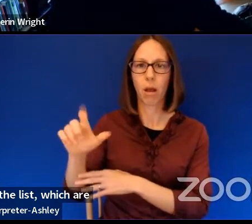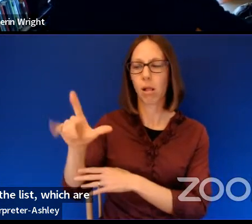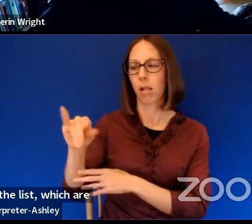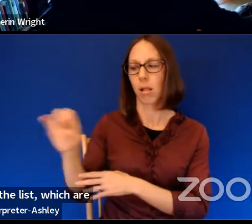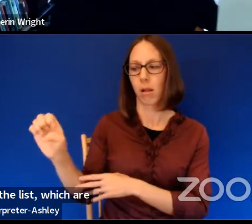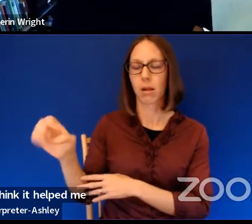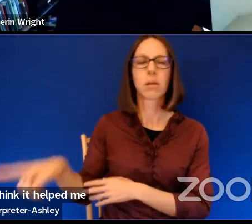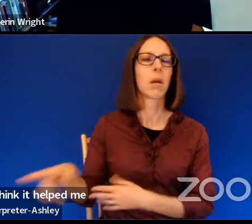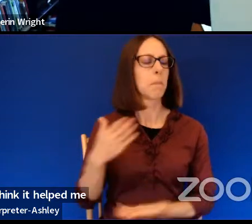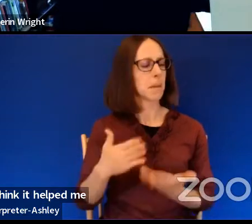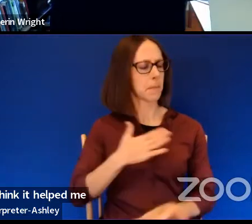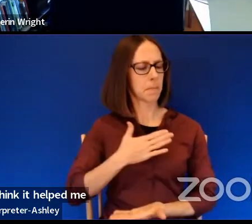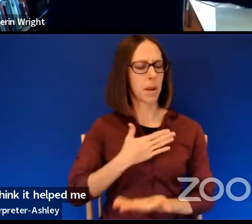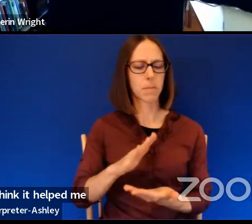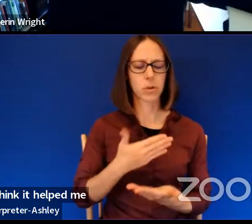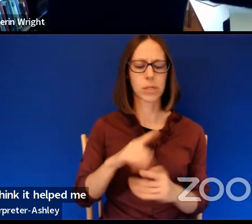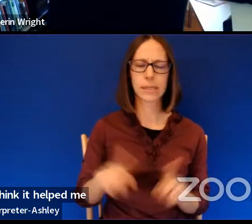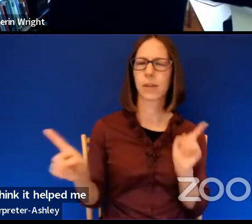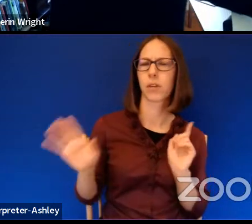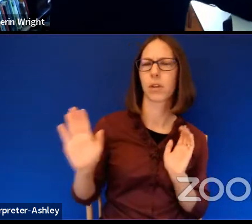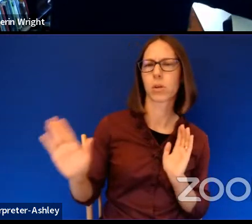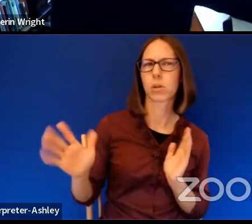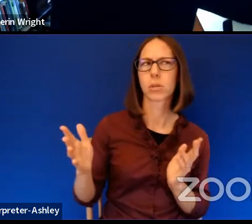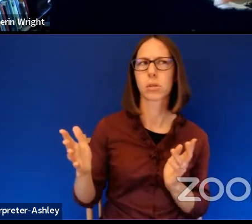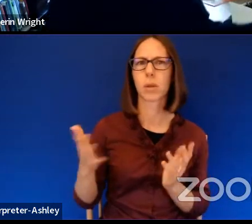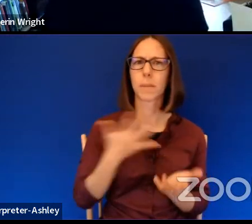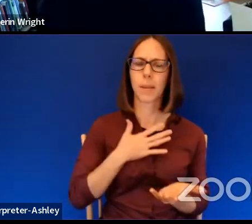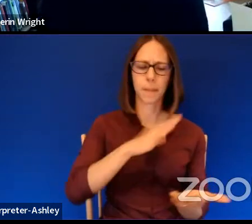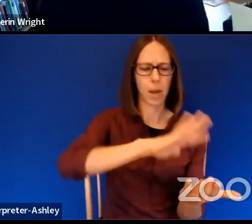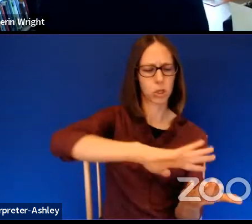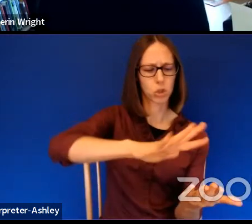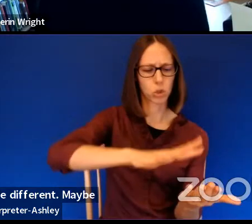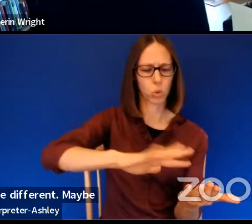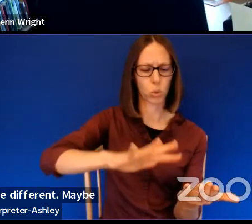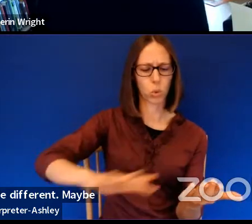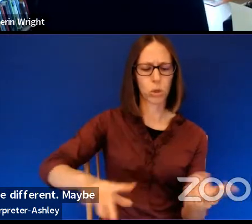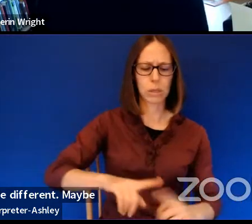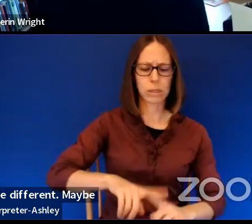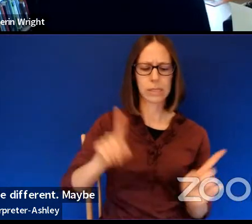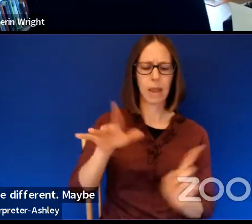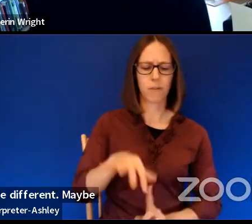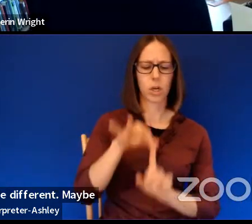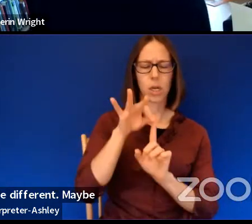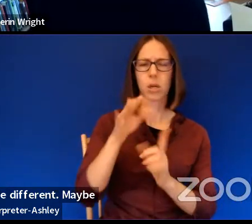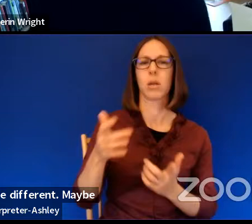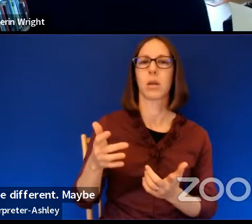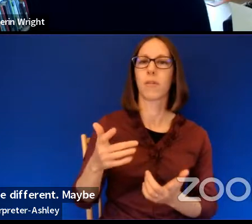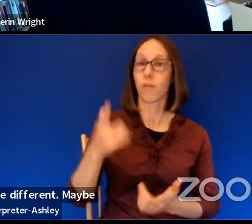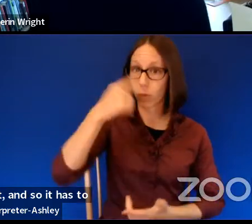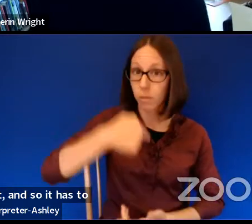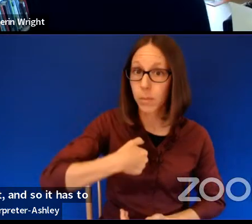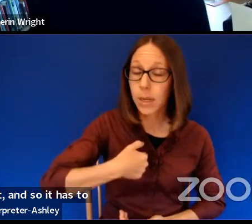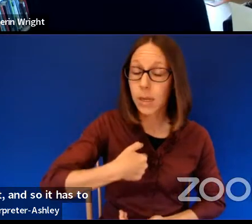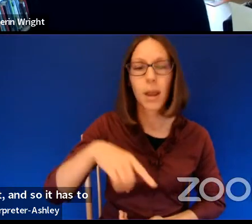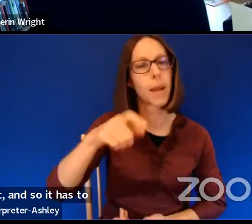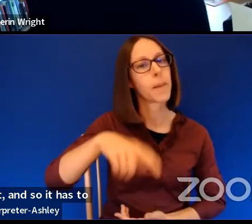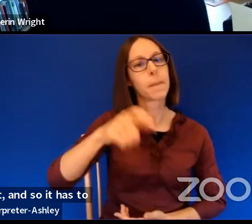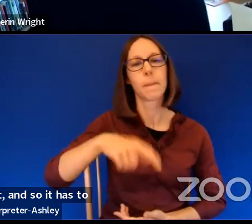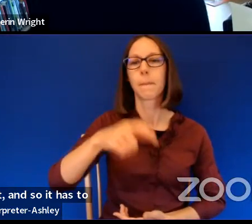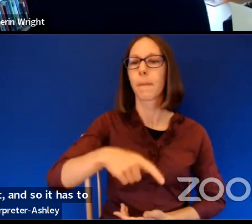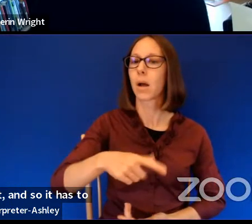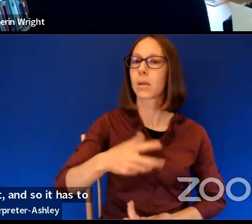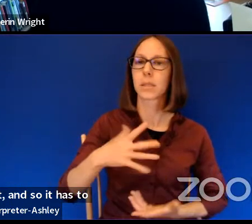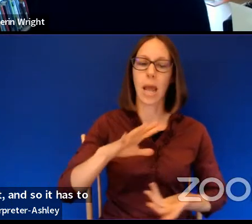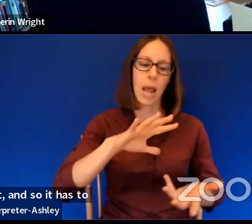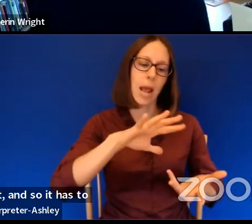well, maybe my music is a little different. Maybe that score is necessarily different. And so it has to have for me that enjambment or that